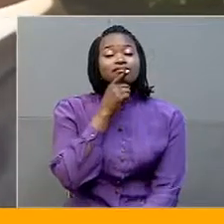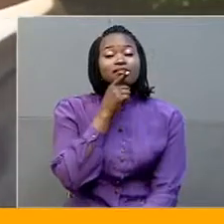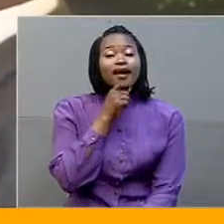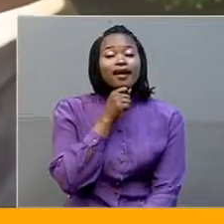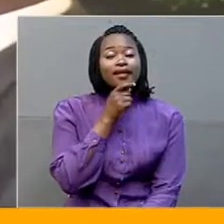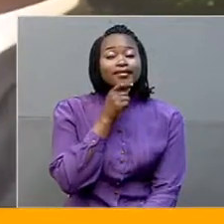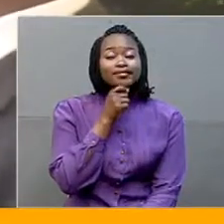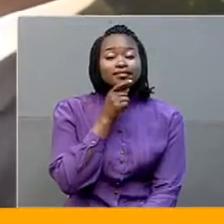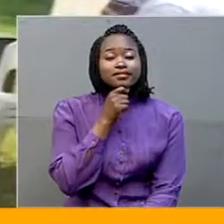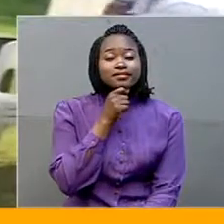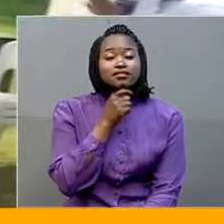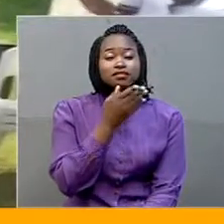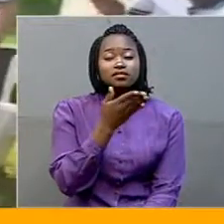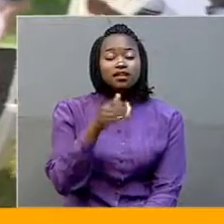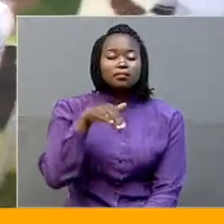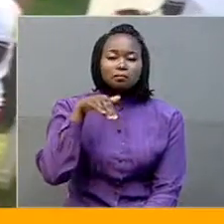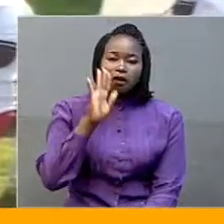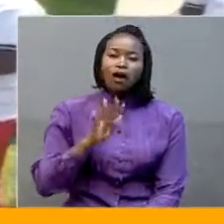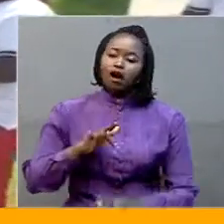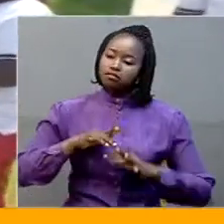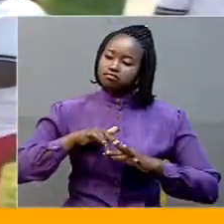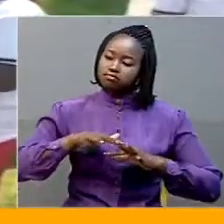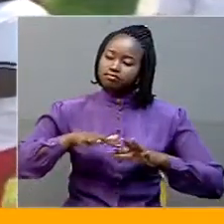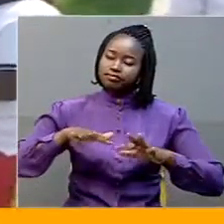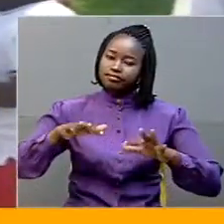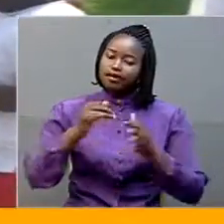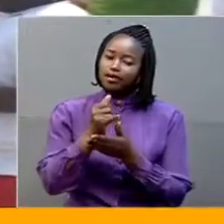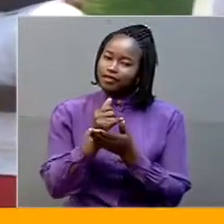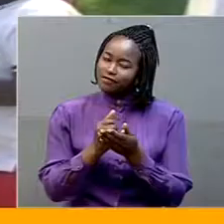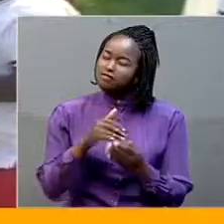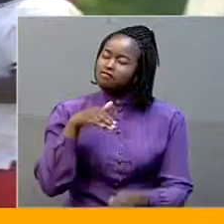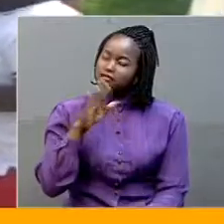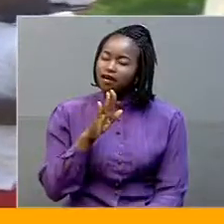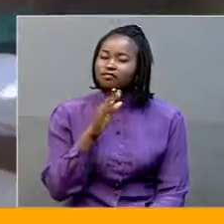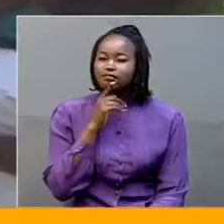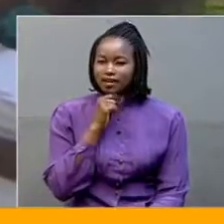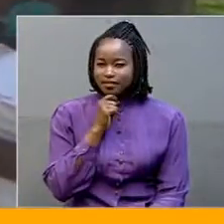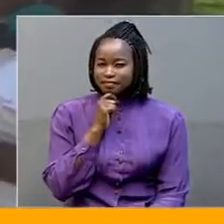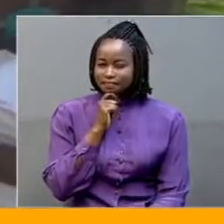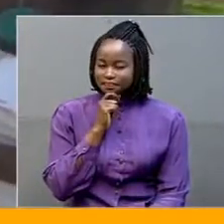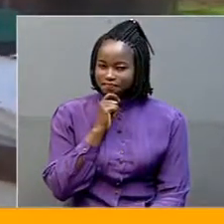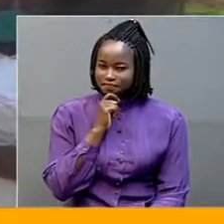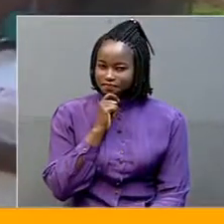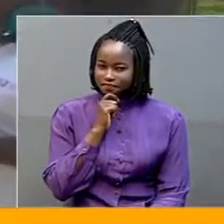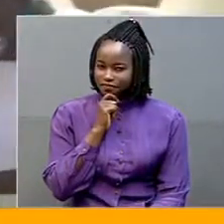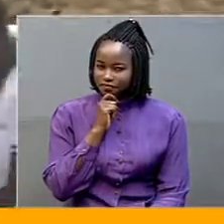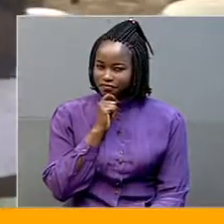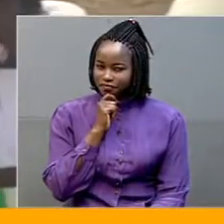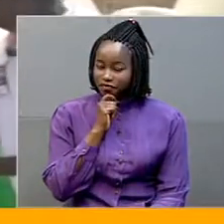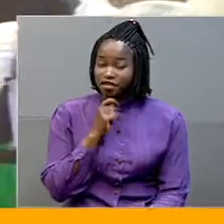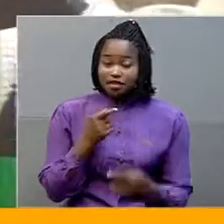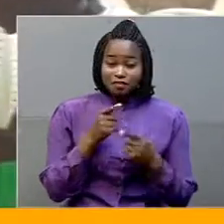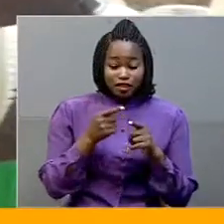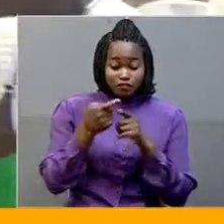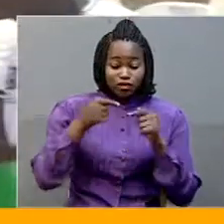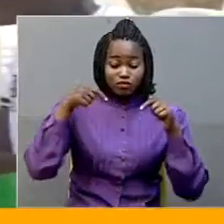spreading HIV, mostly. but maybe as from today, it should